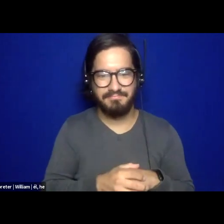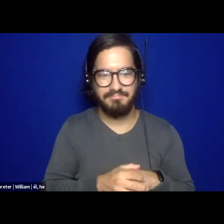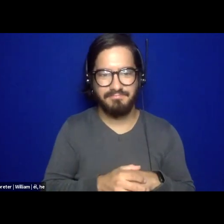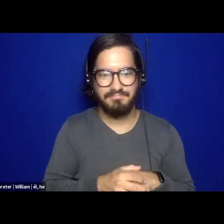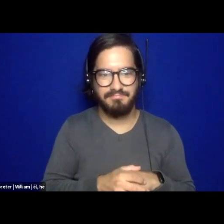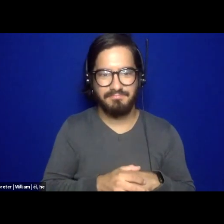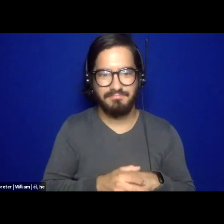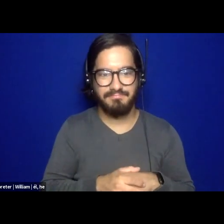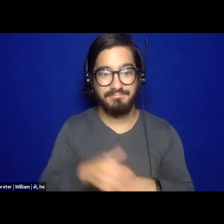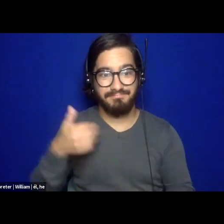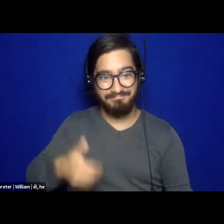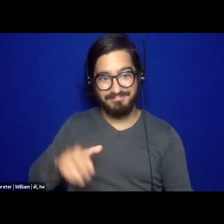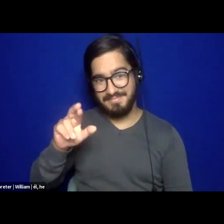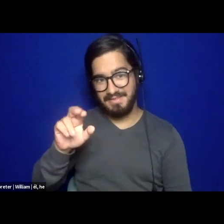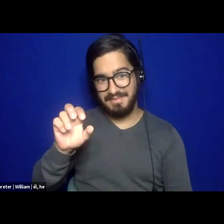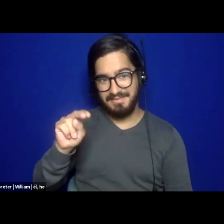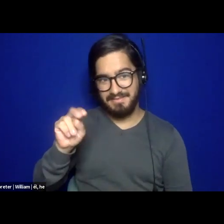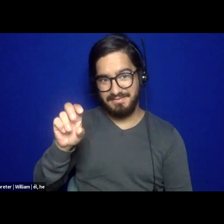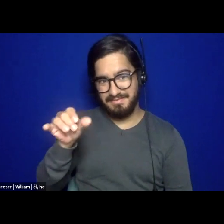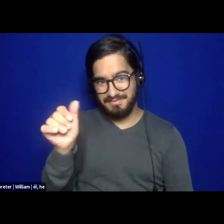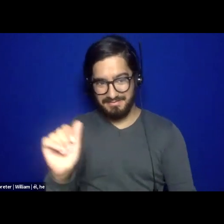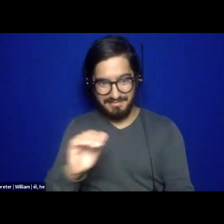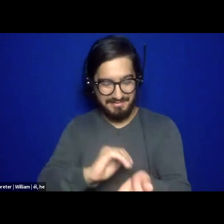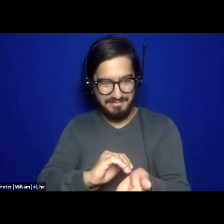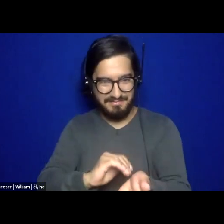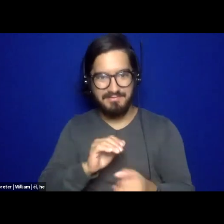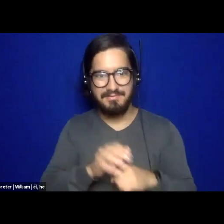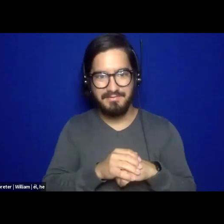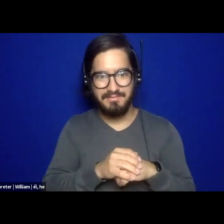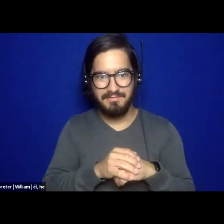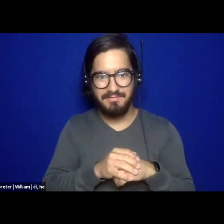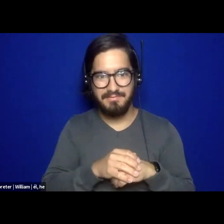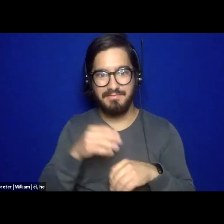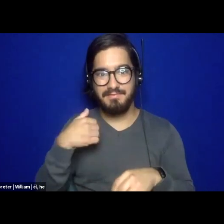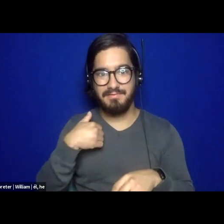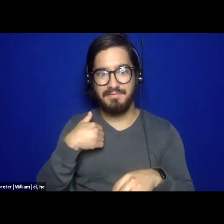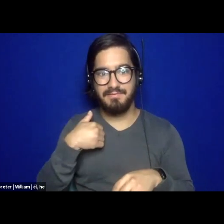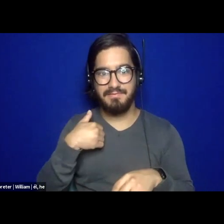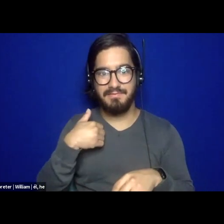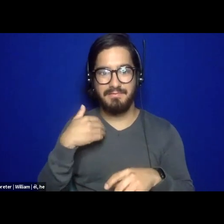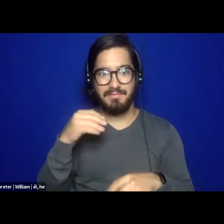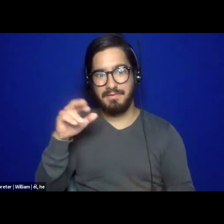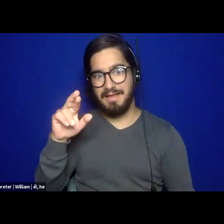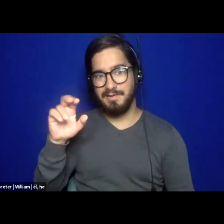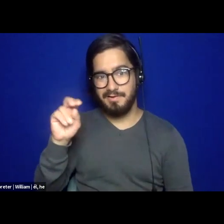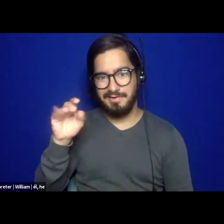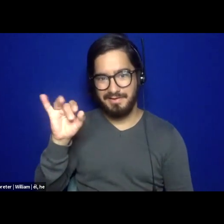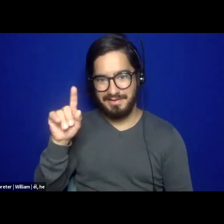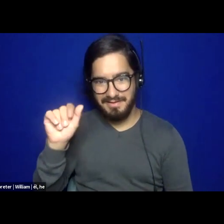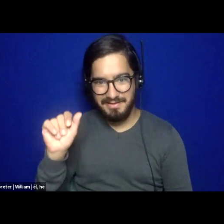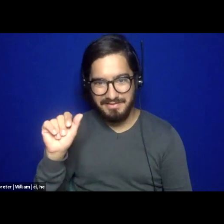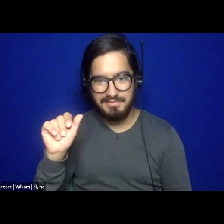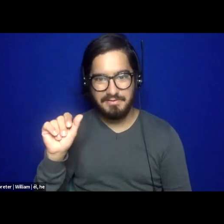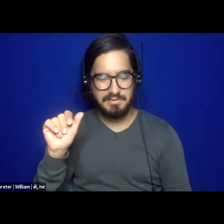I'm Dr. Renea, and my full name is Renea, particularly, and I go by